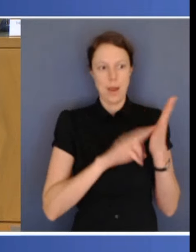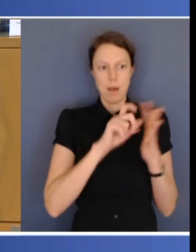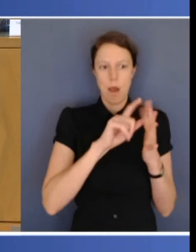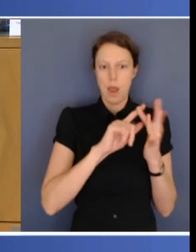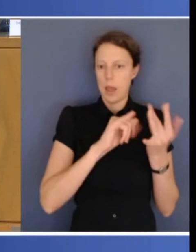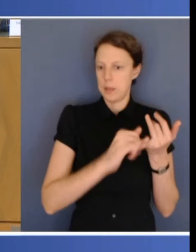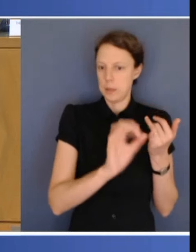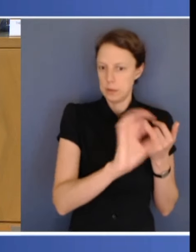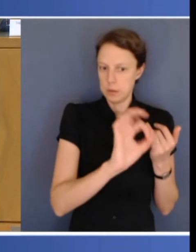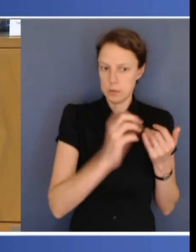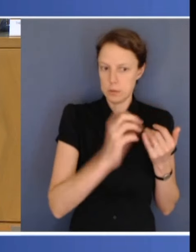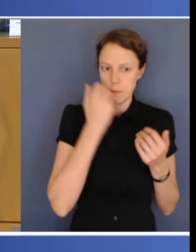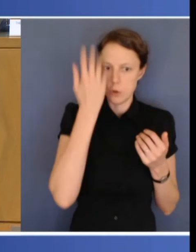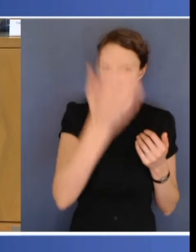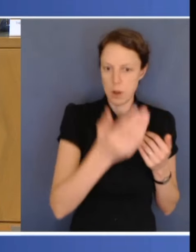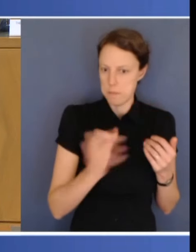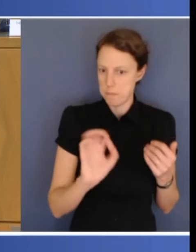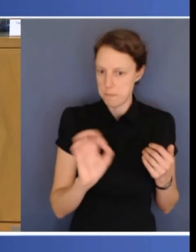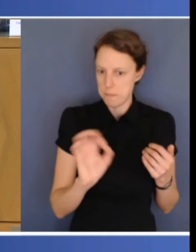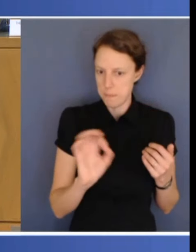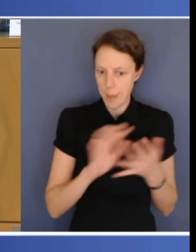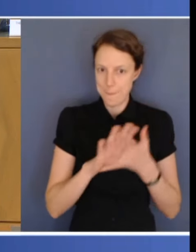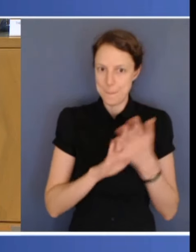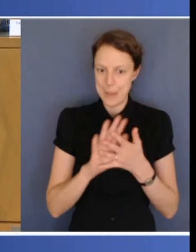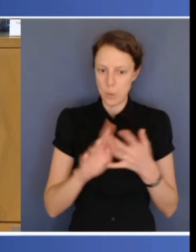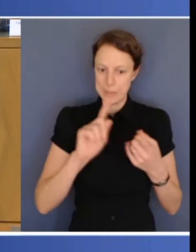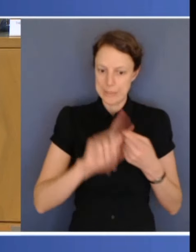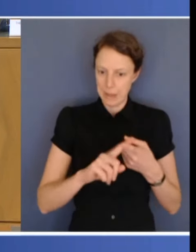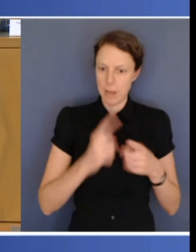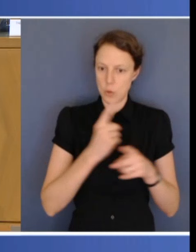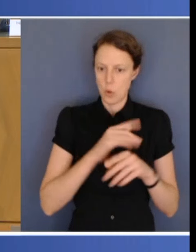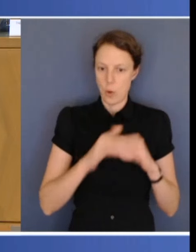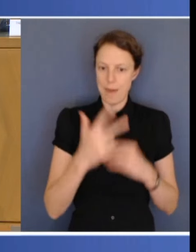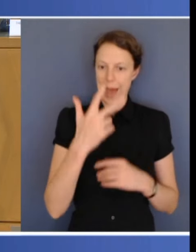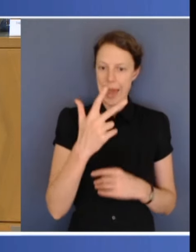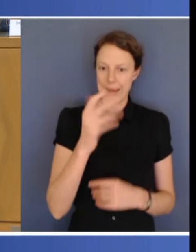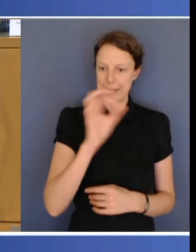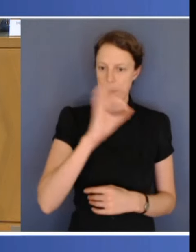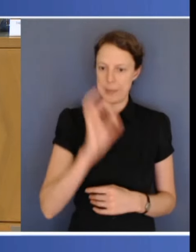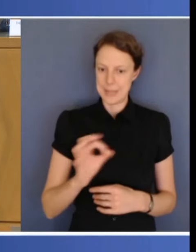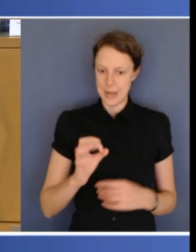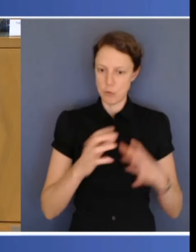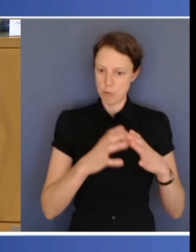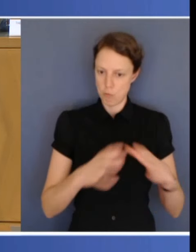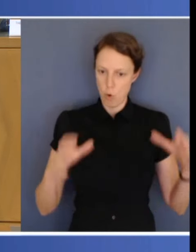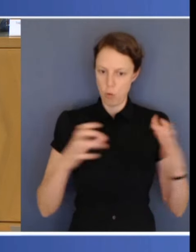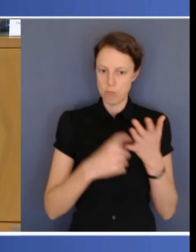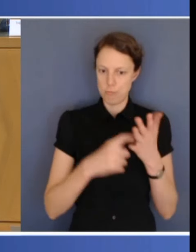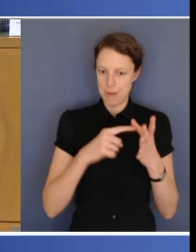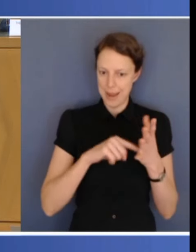growth here, of an 8% growth rate. But for foundational support, we recognise